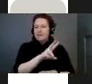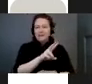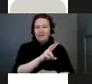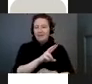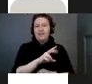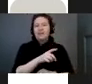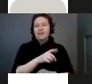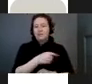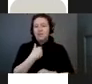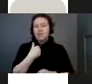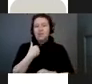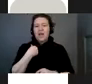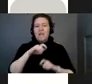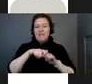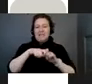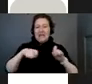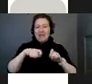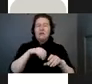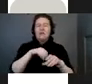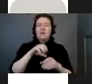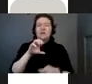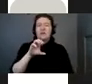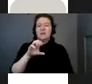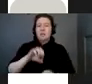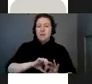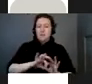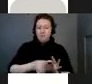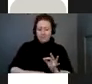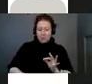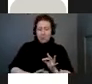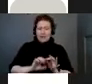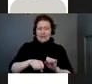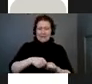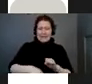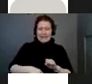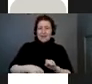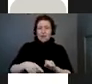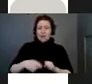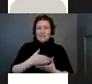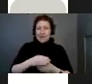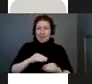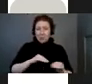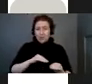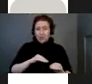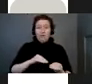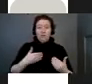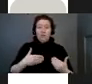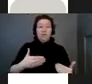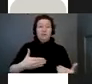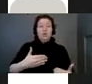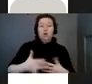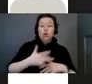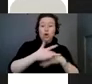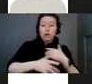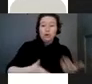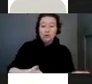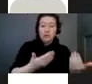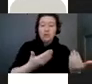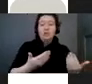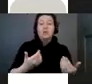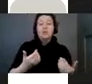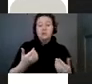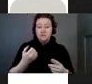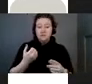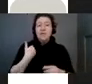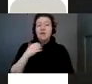had a true knot in her umbilical cord, and she stopped moving. So she was born a little early, and she had CMV,